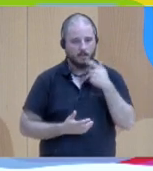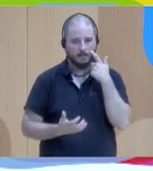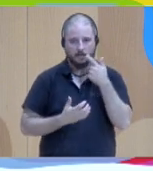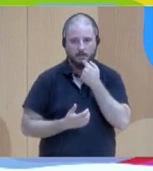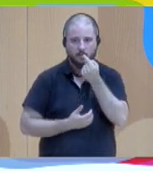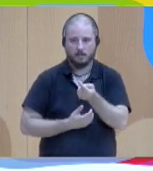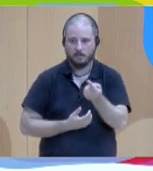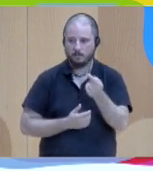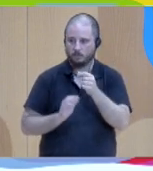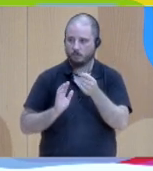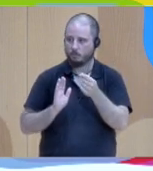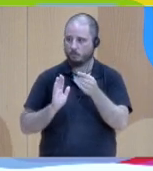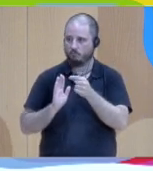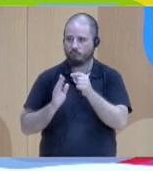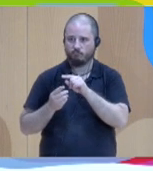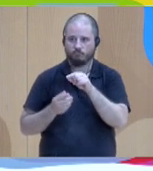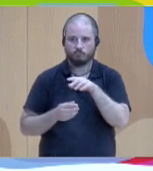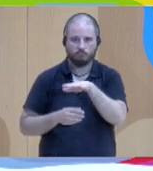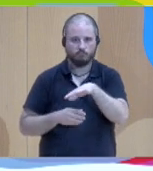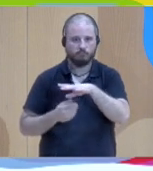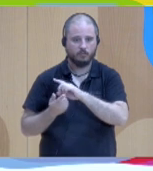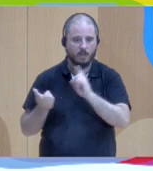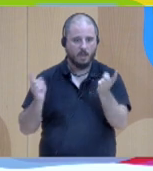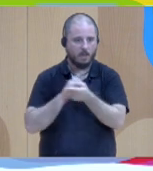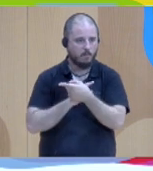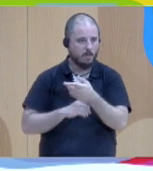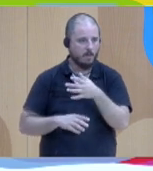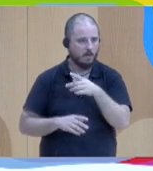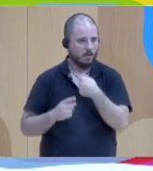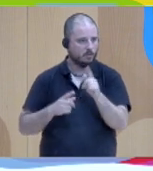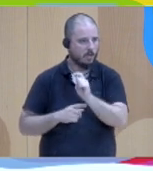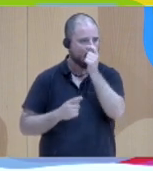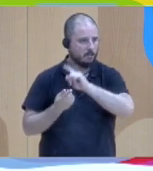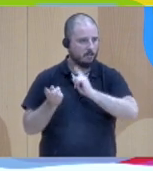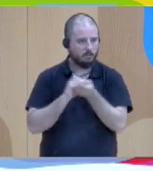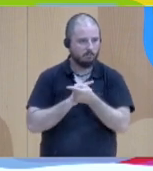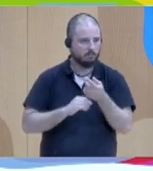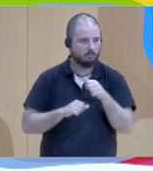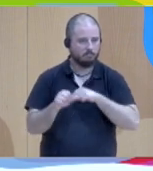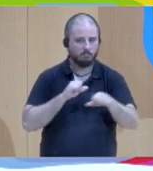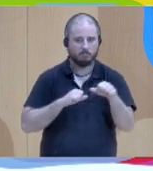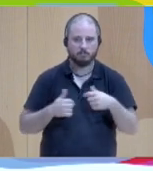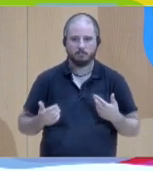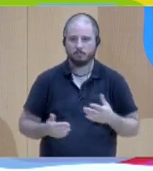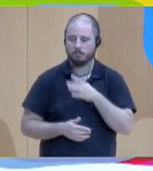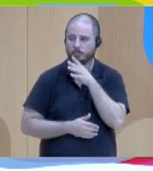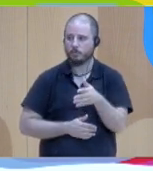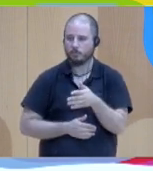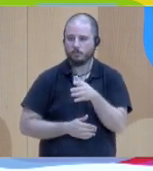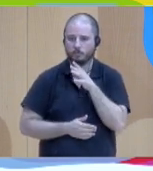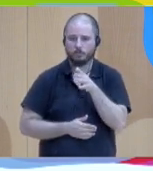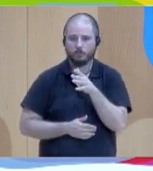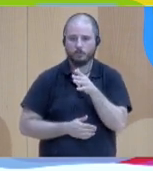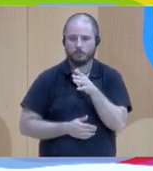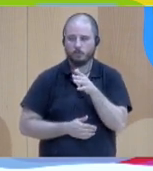it is a slight turn only 180 degrees we are trying